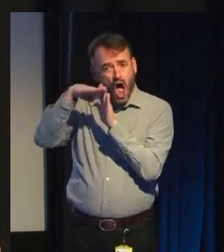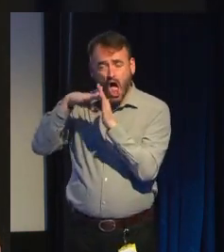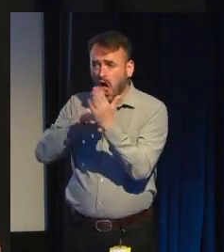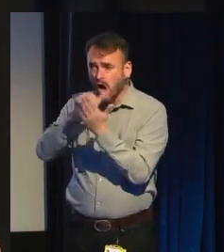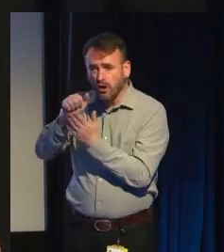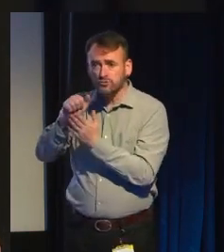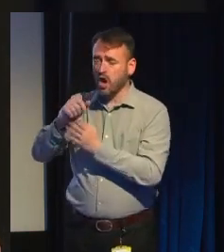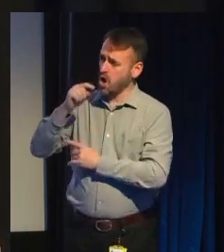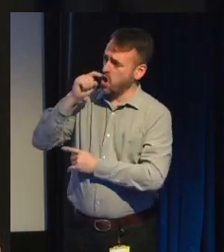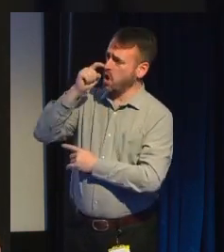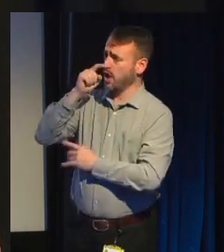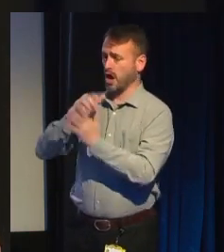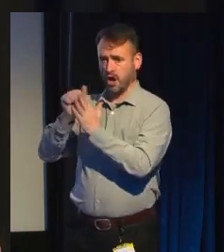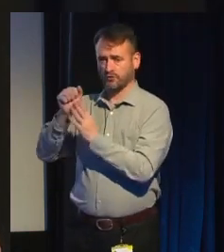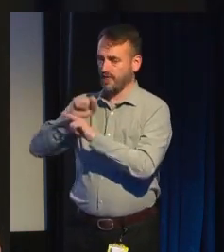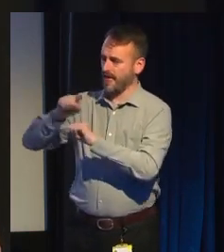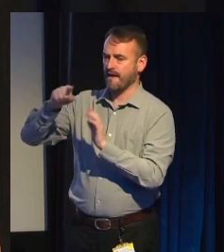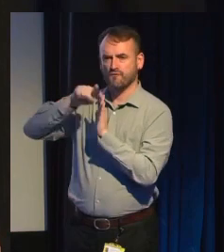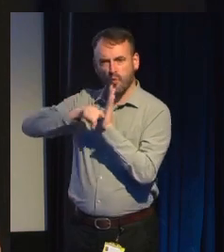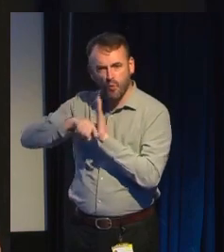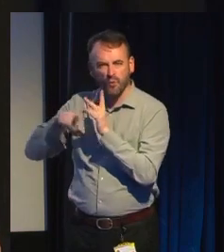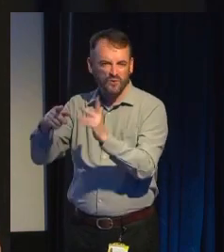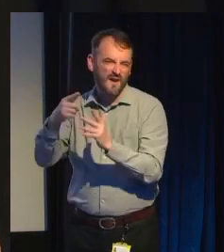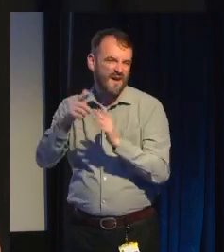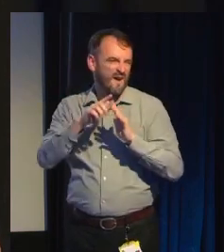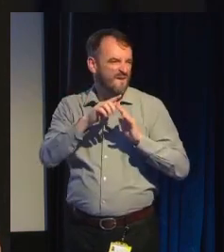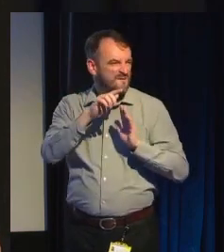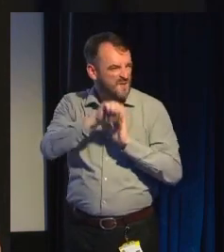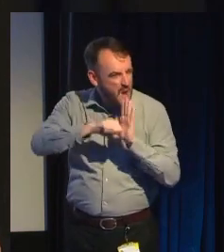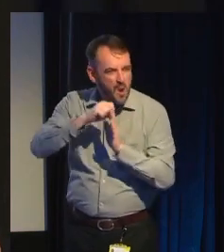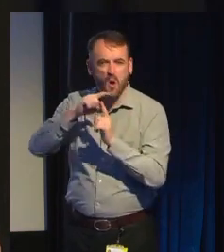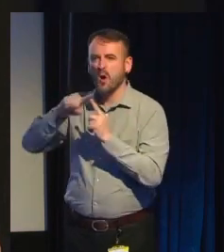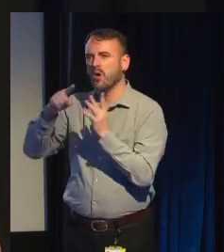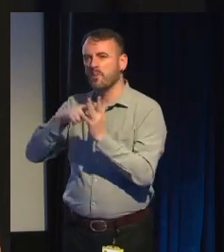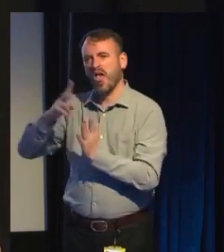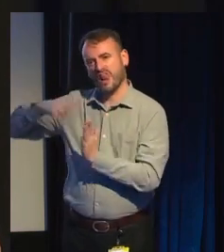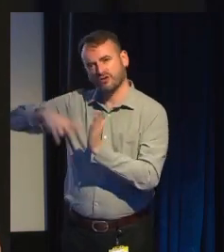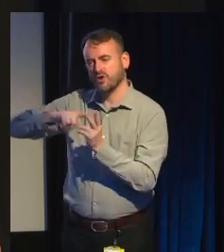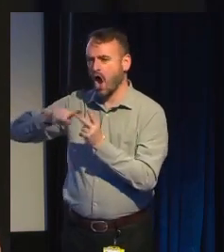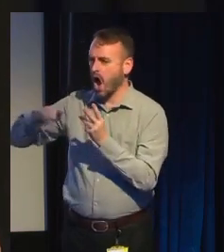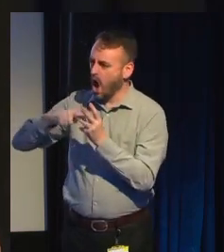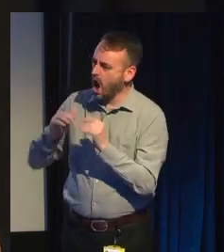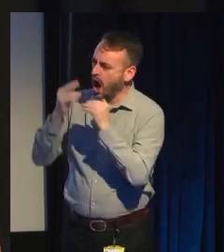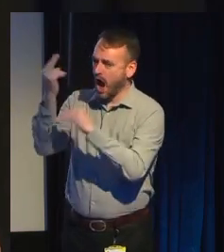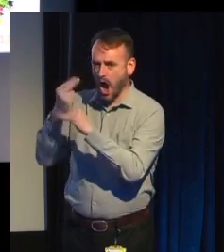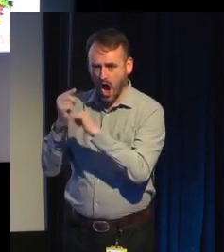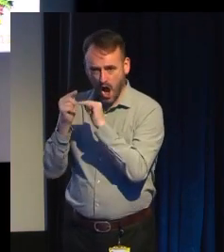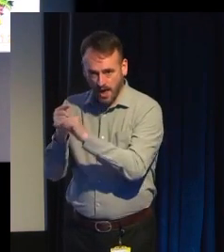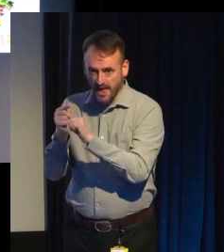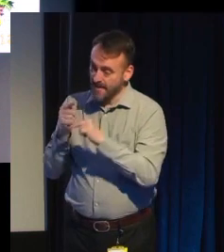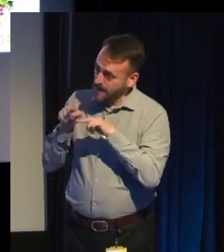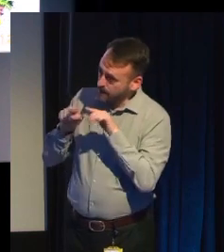like for example, film, literature, and fine art. And it goes without saying that those art forms are Eurocentric and Western-centric.